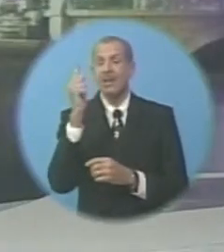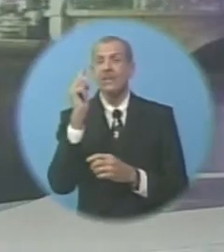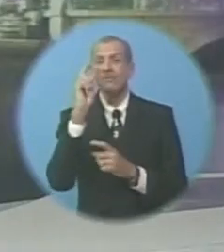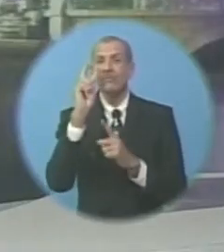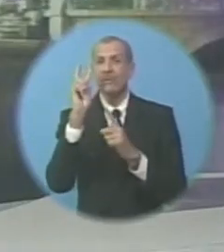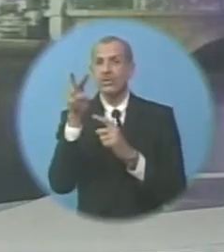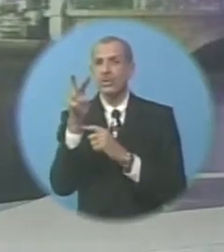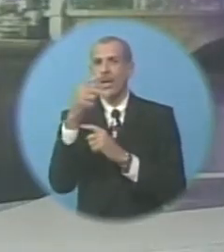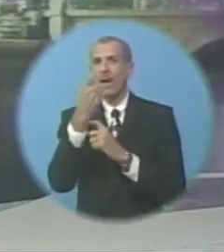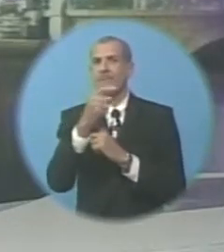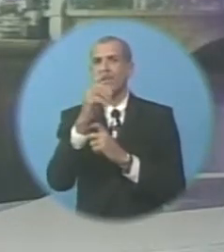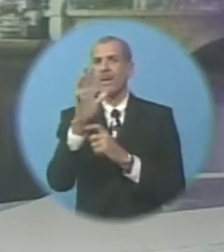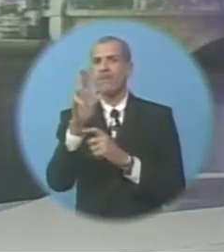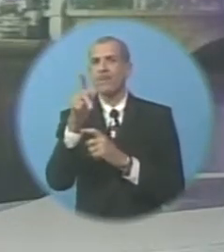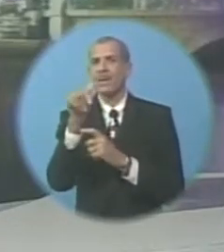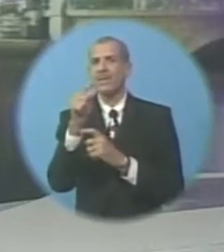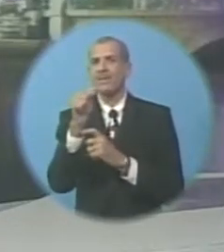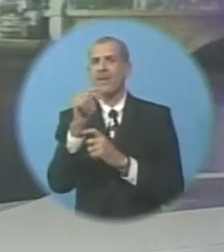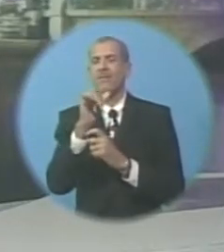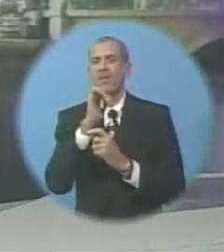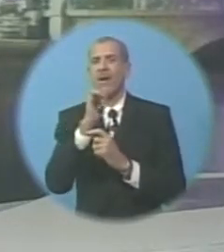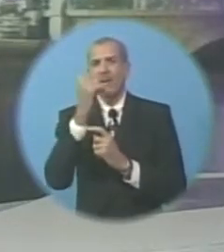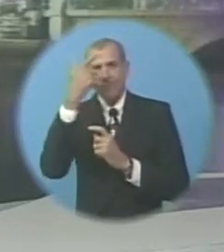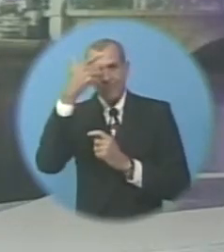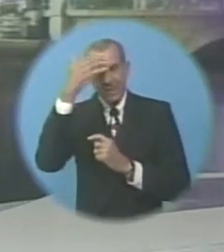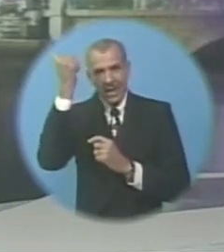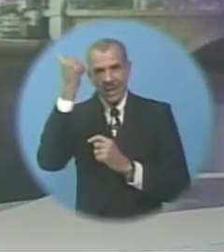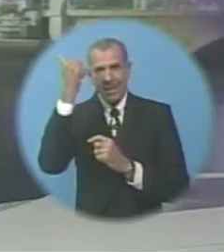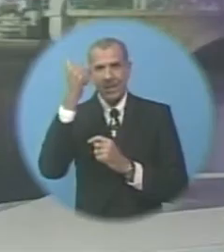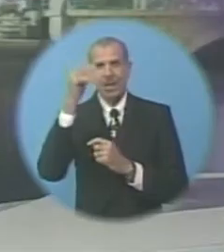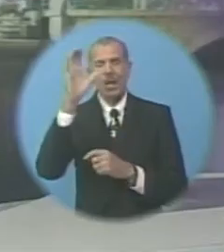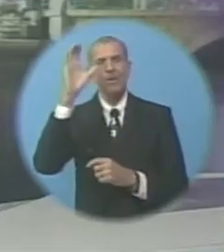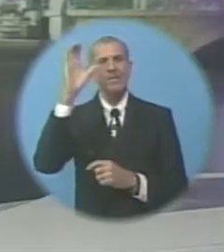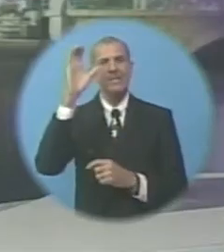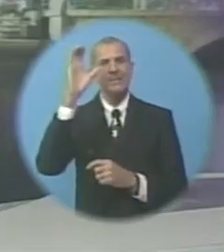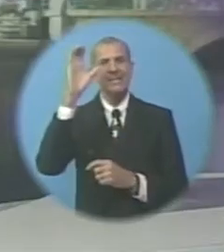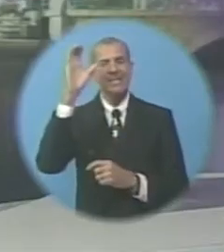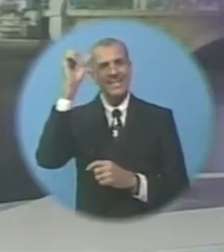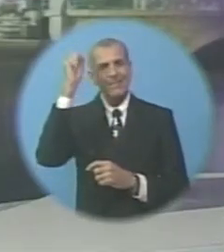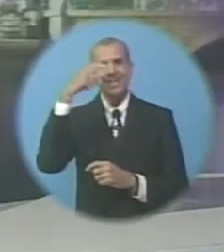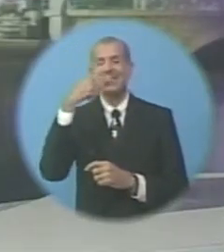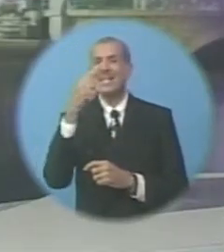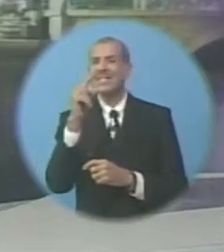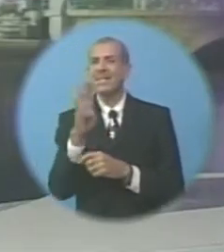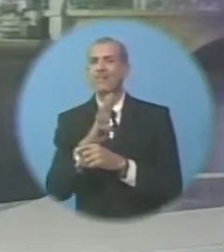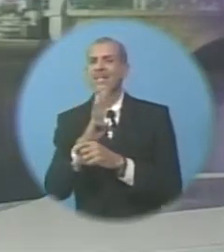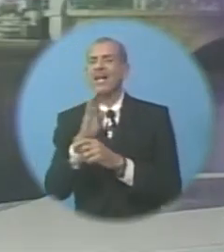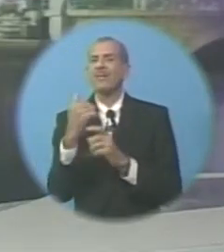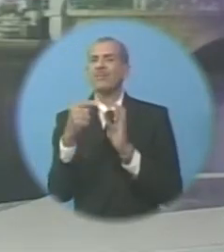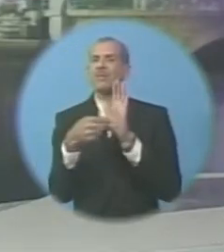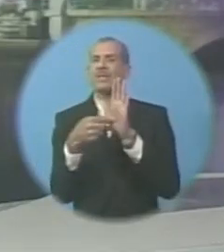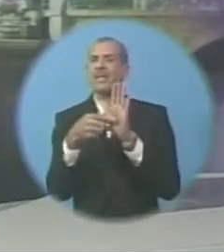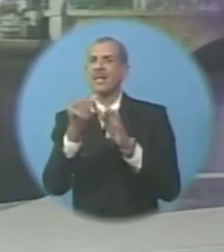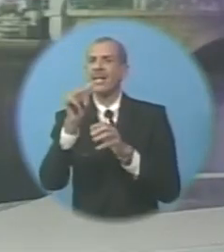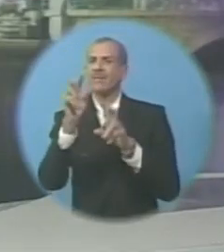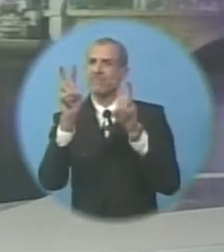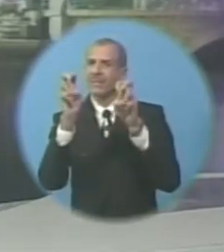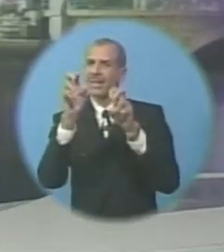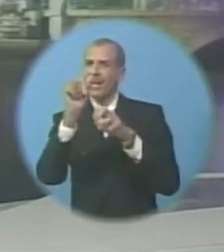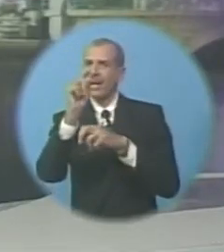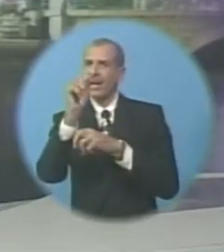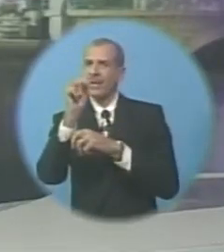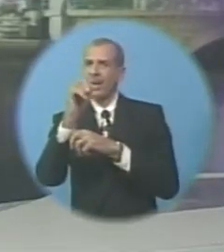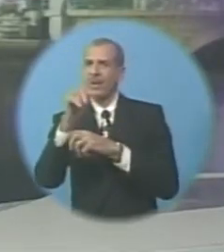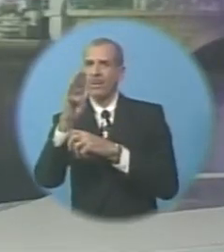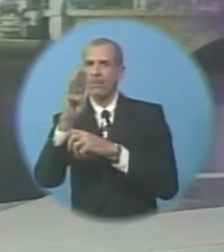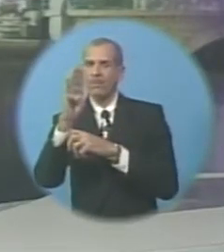of the partners of unforgettable events Christopher Simmons says the business held one public event called Art on the Beach earlier this